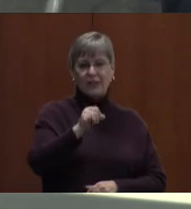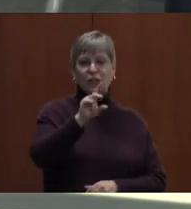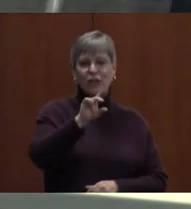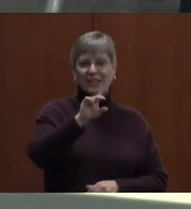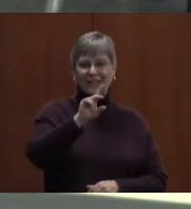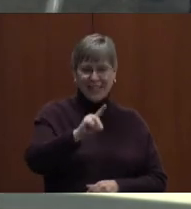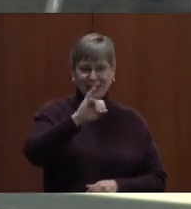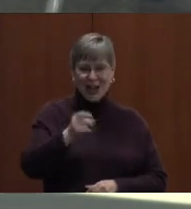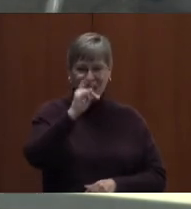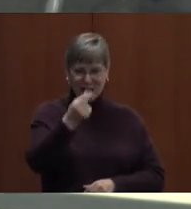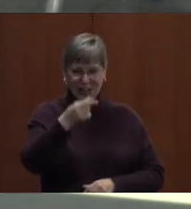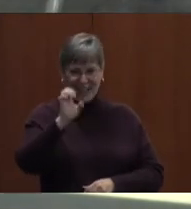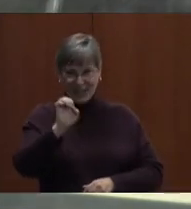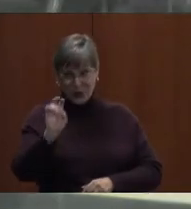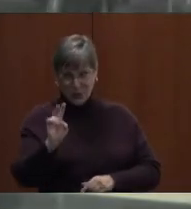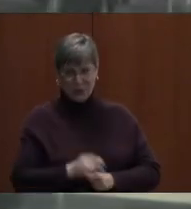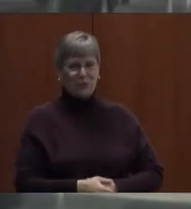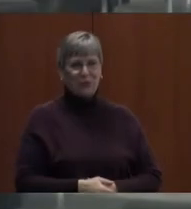.E. 2.